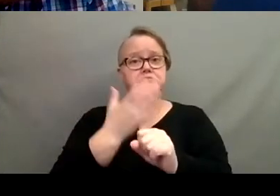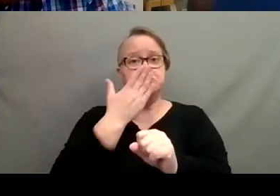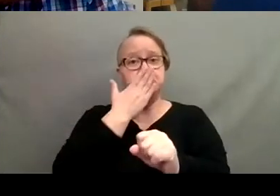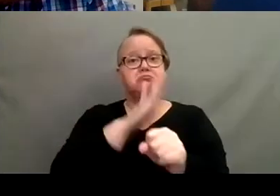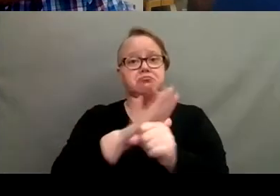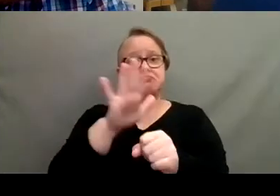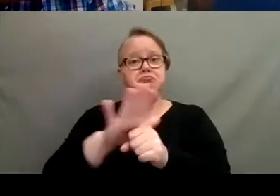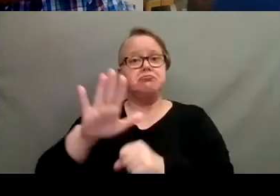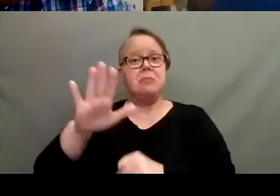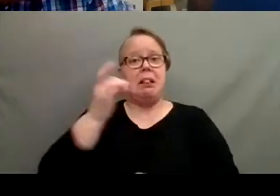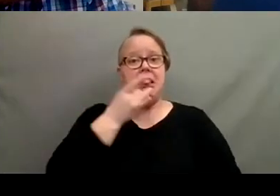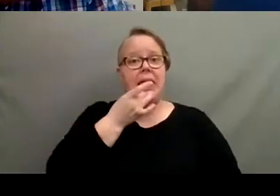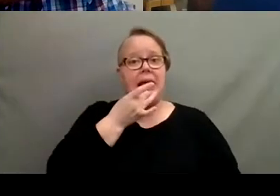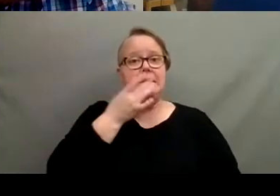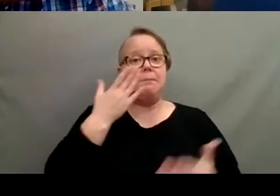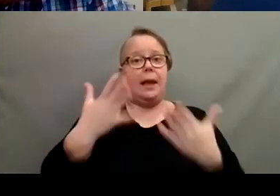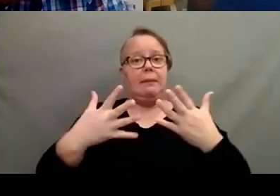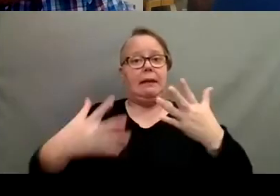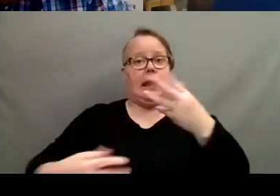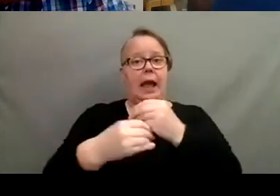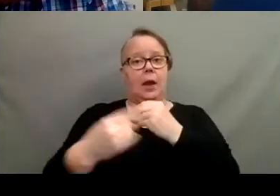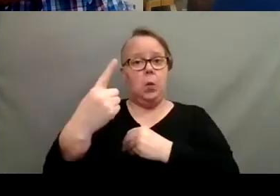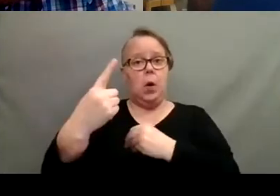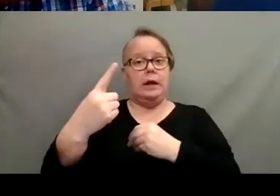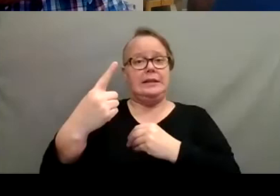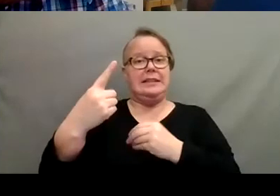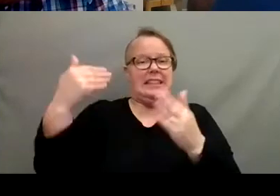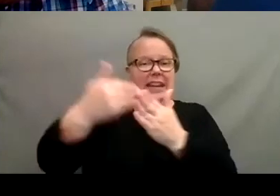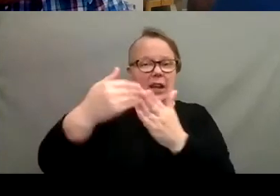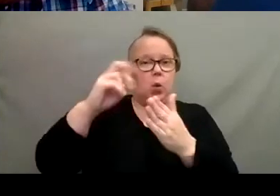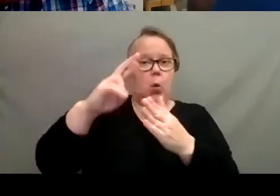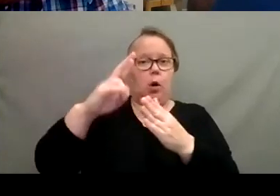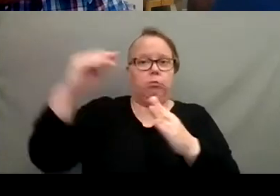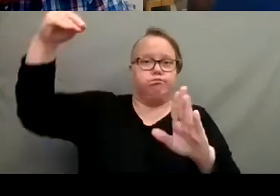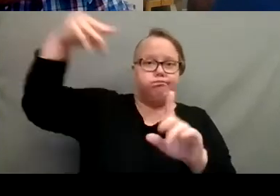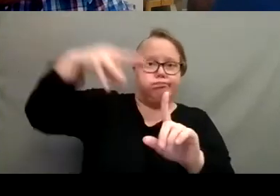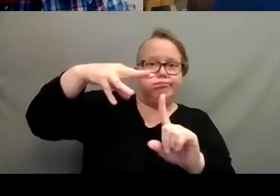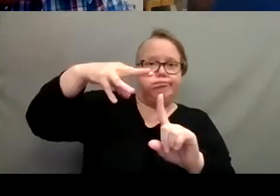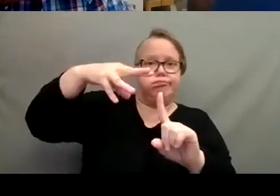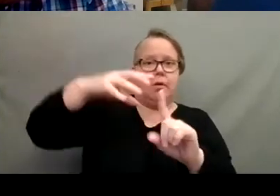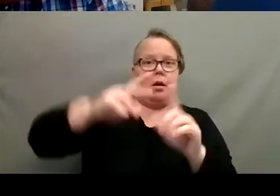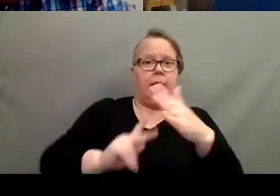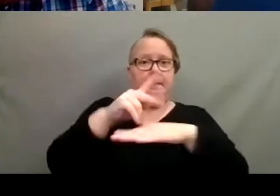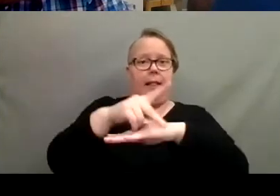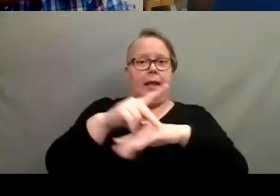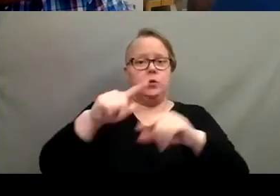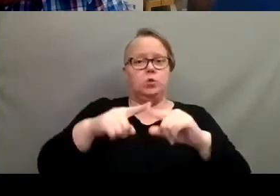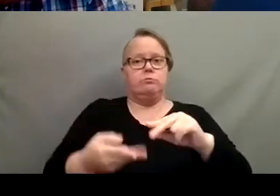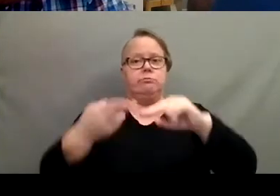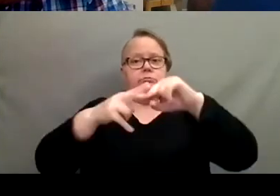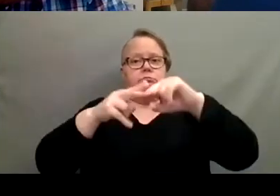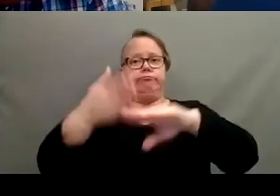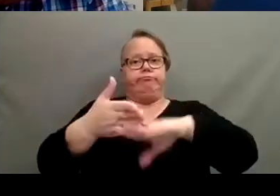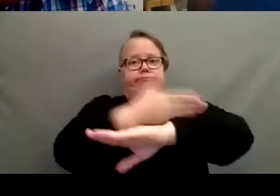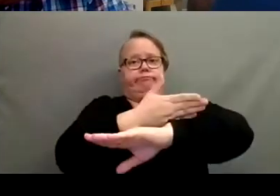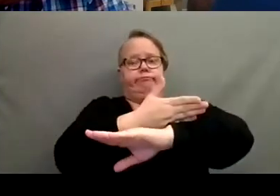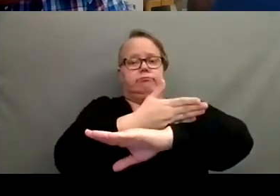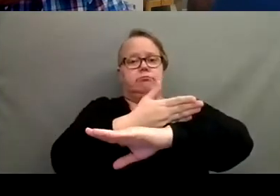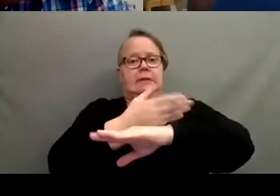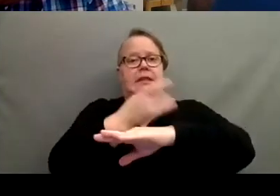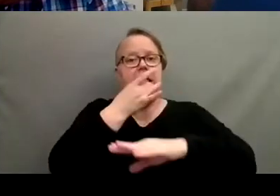and maybe throw one of those near on the plant to up that light level. That's probably time for a